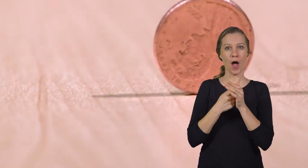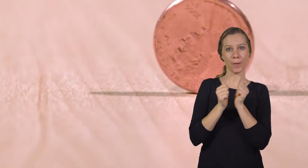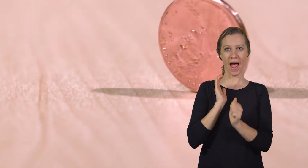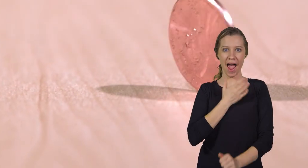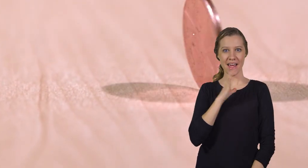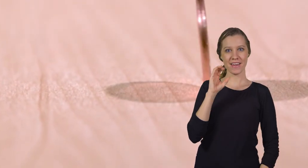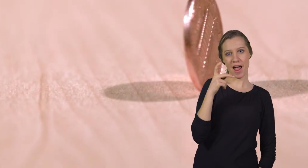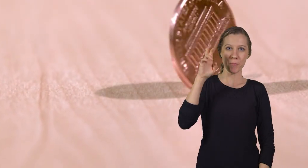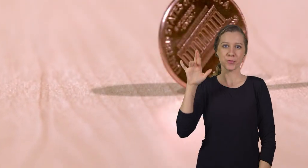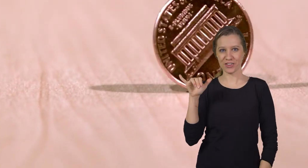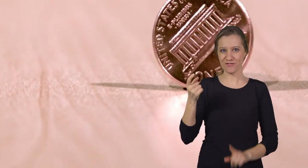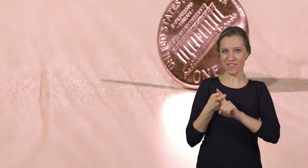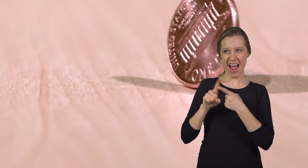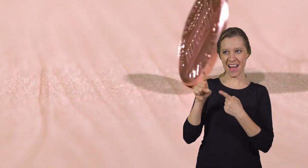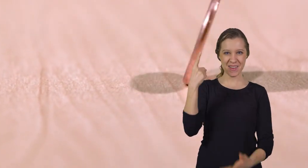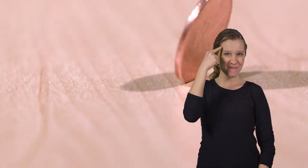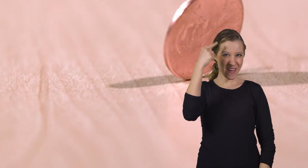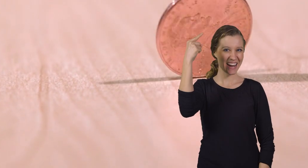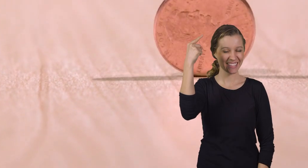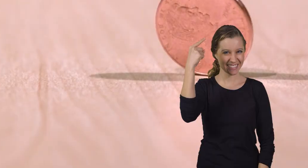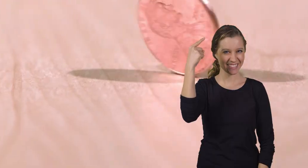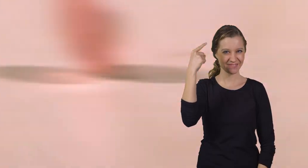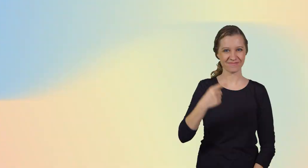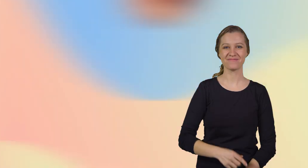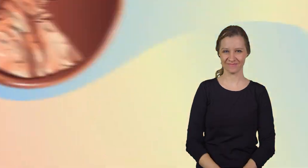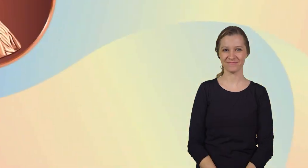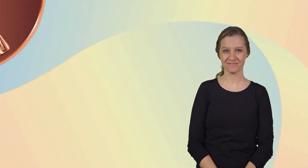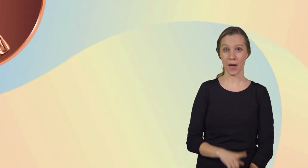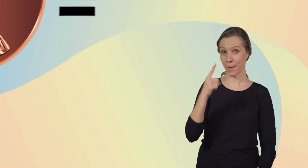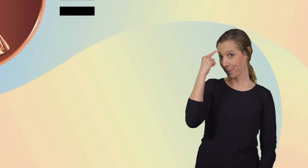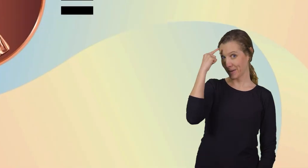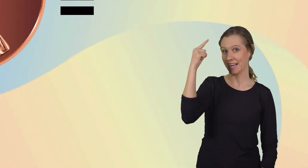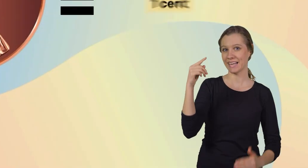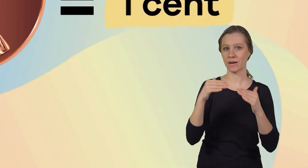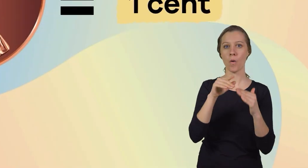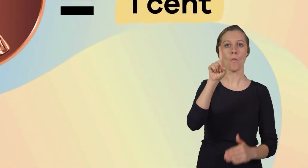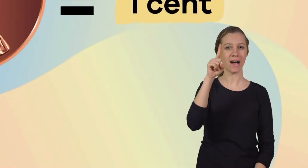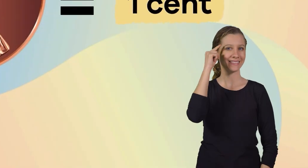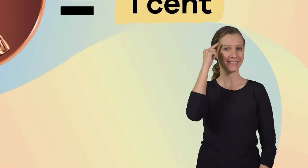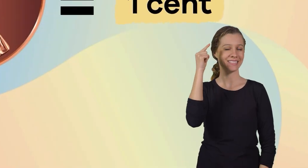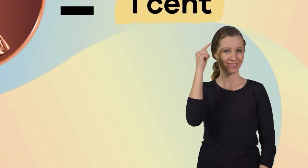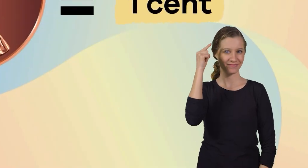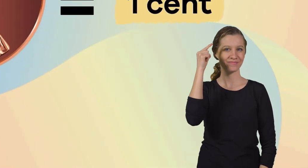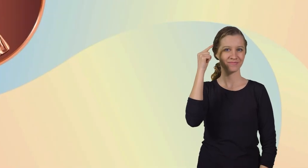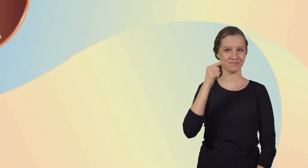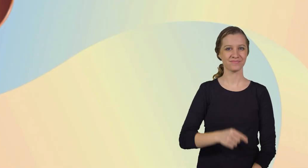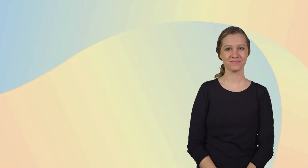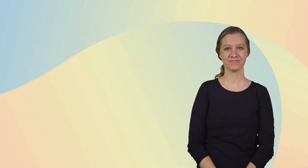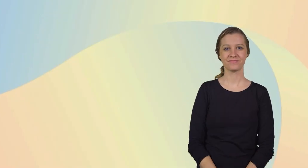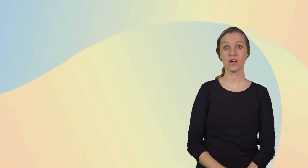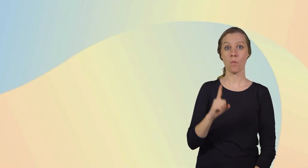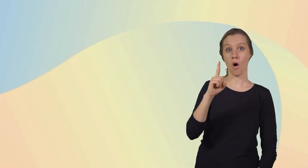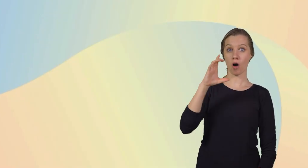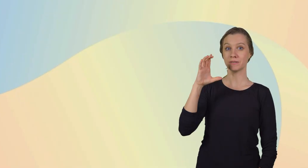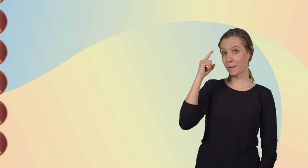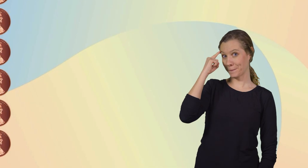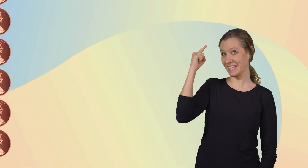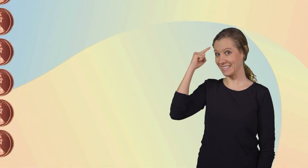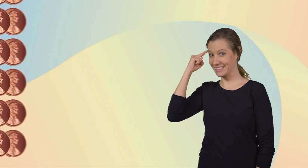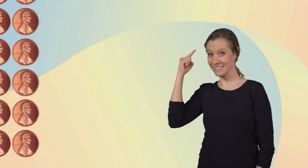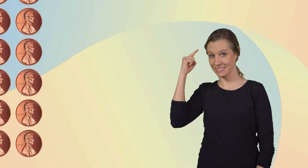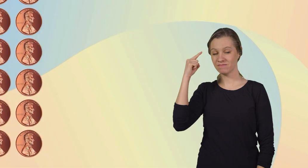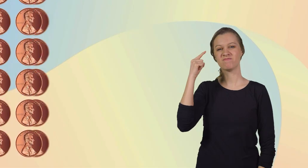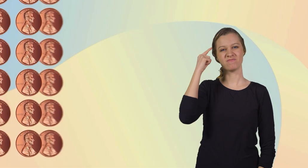Starting with our coppery friend, the penny. The penny is equal to one cent. And 100